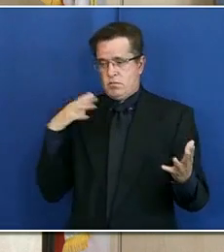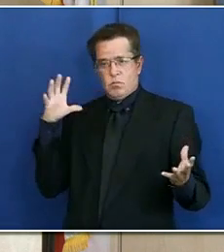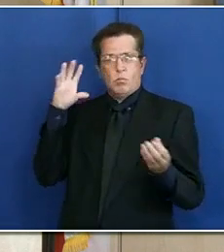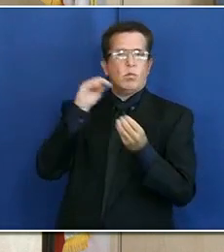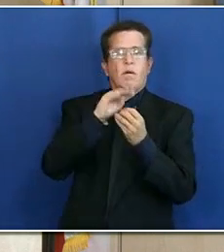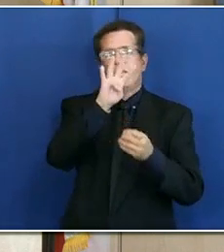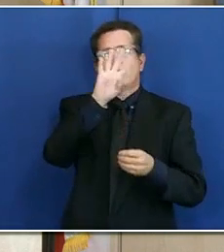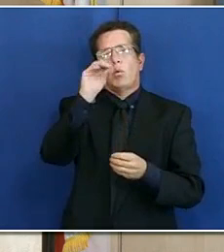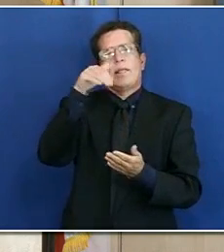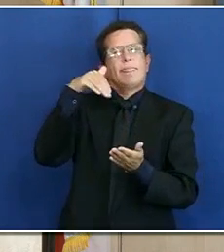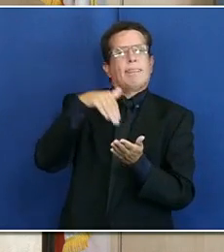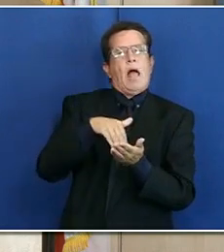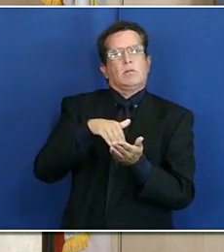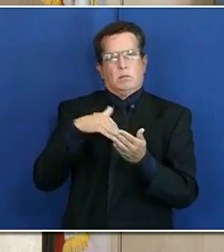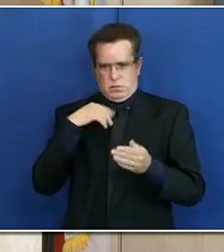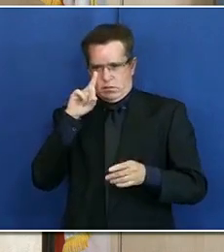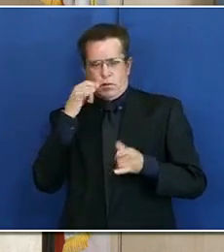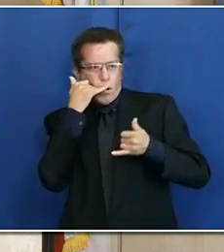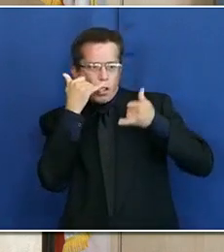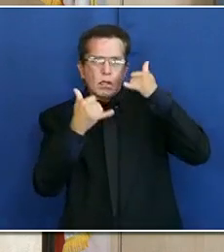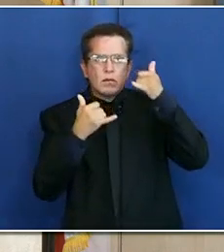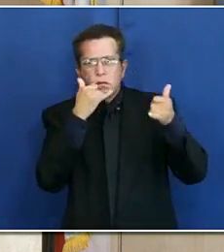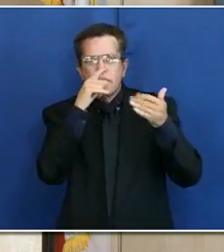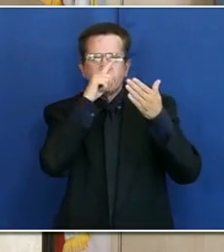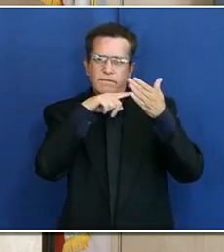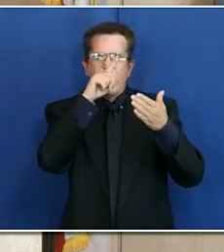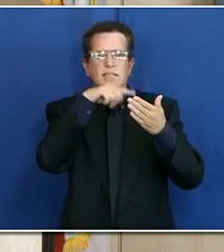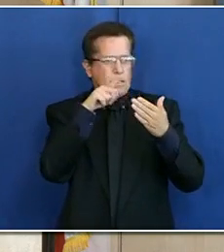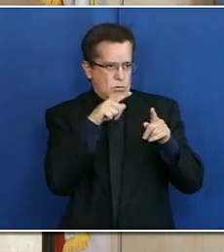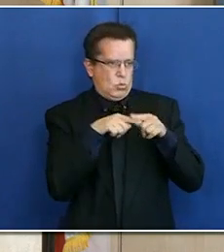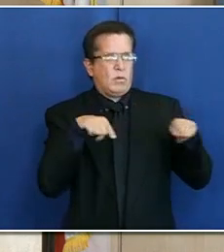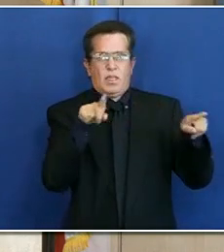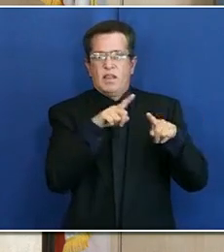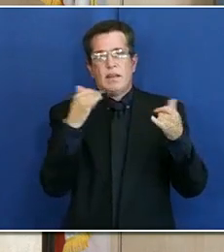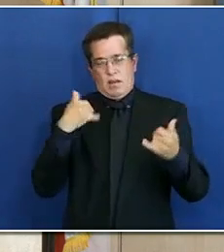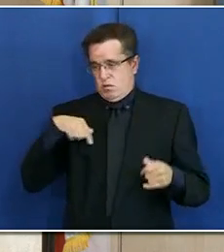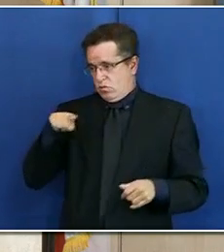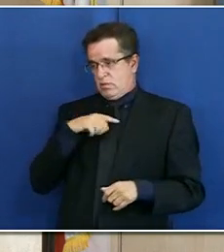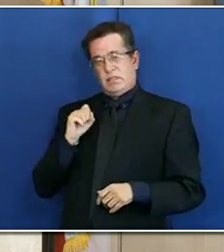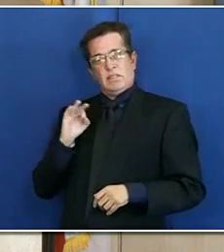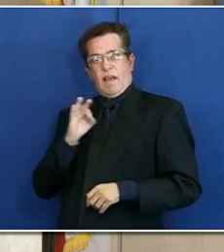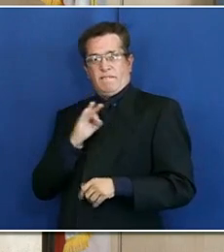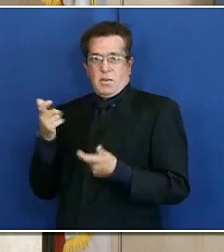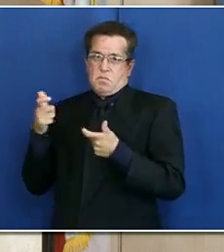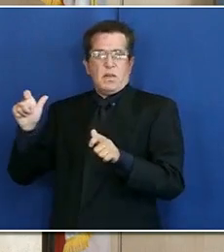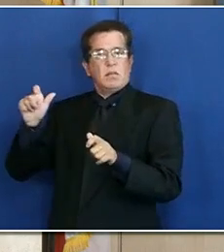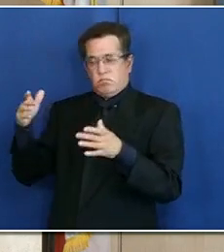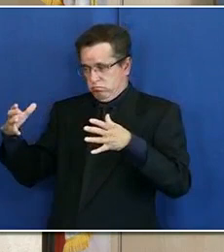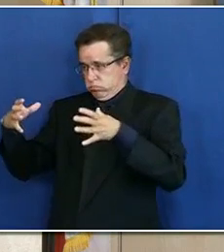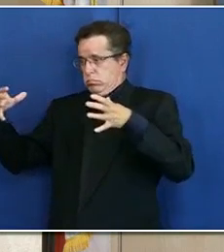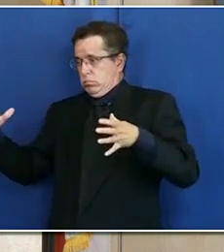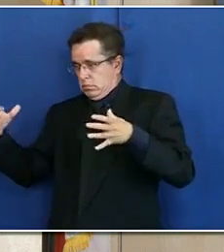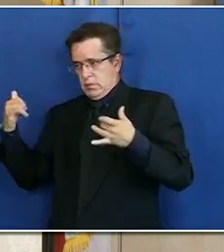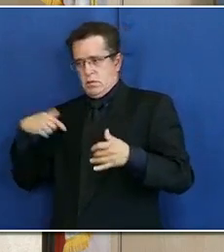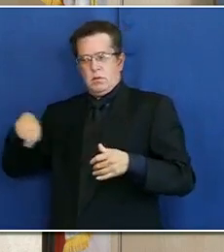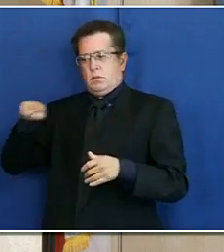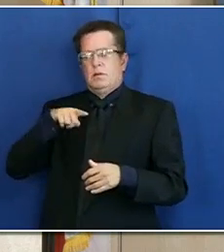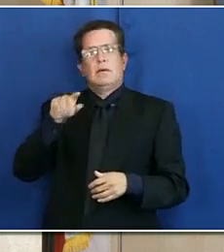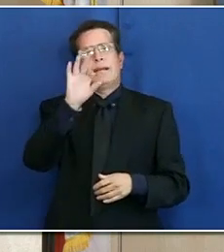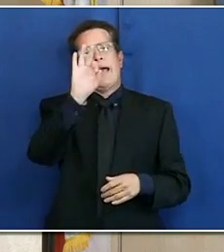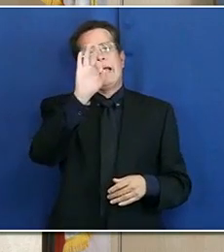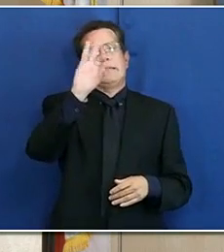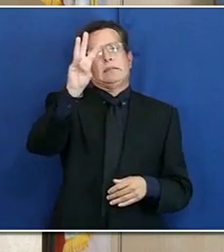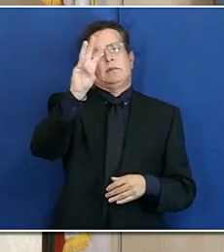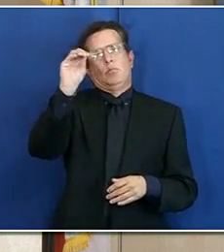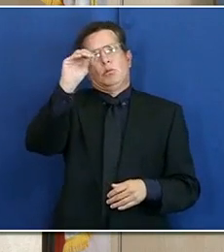investigations that have been initiated, and we have enough staffing, as you can see, in our daily reports. We're reaching contact with 96% of